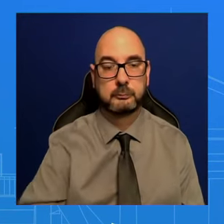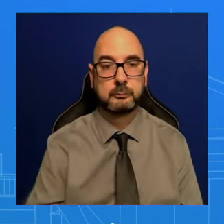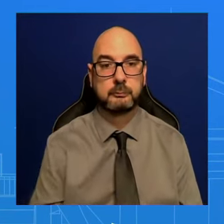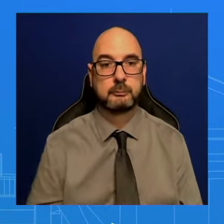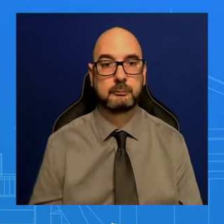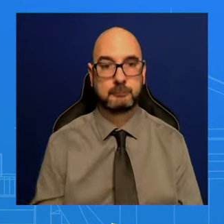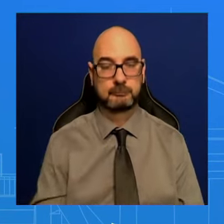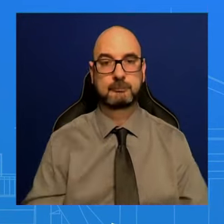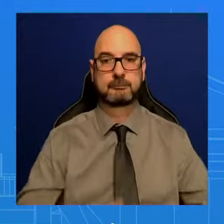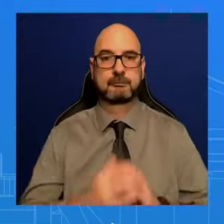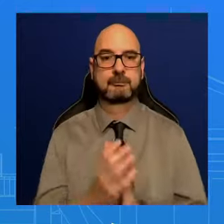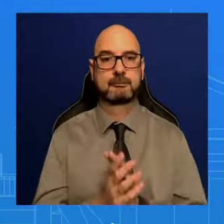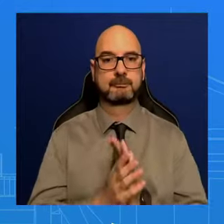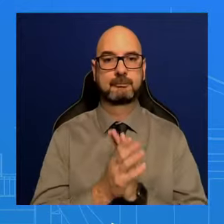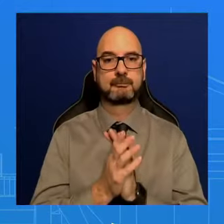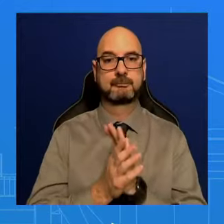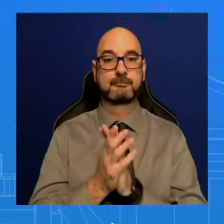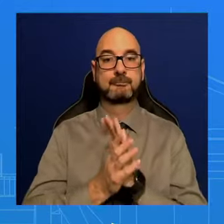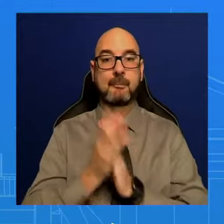All right, everybody, good afternoon.